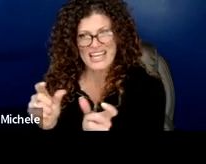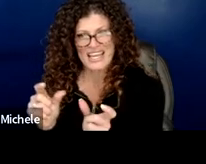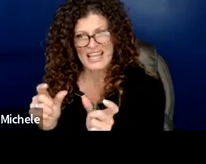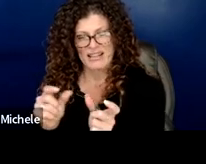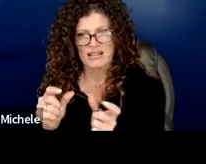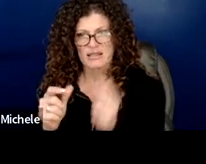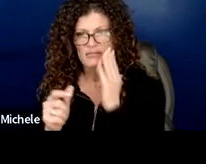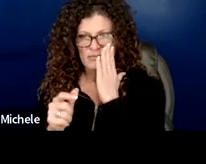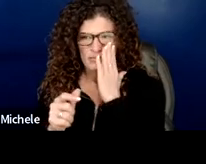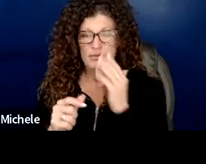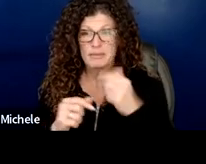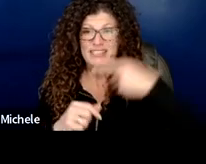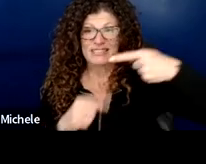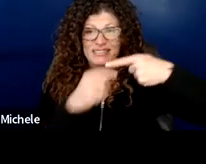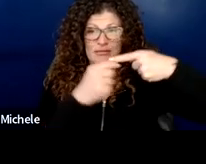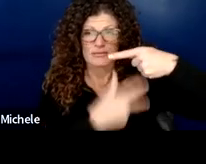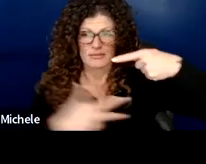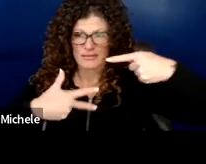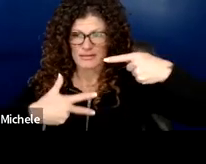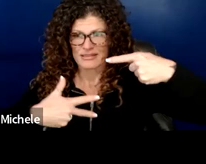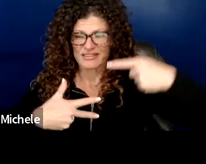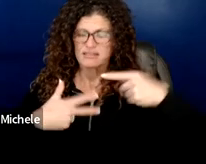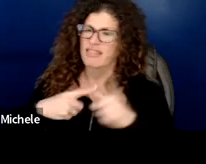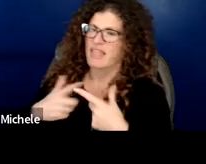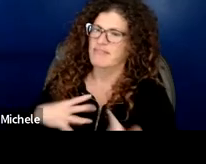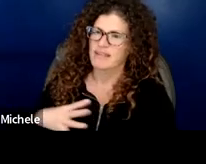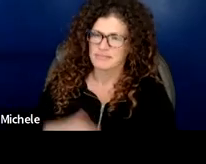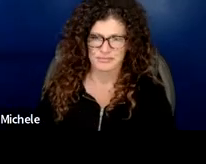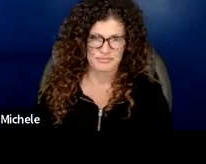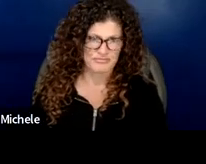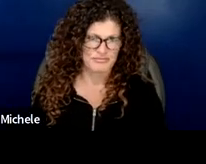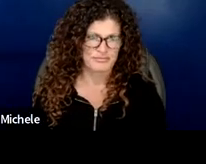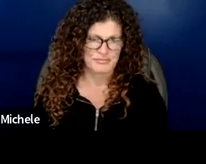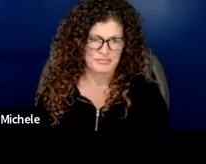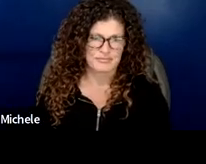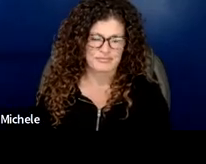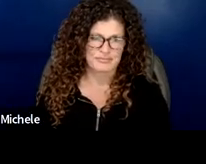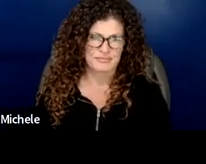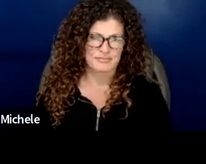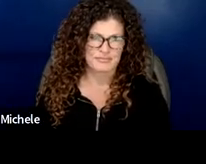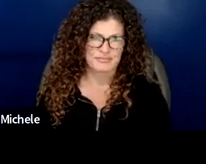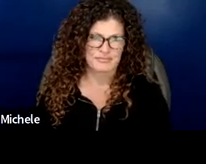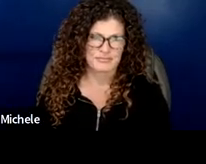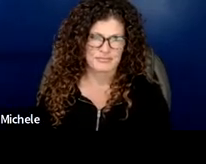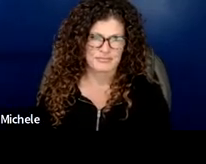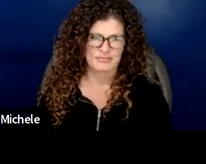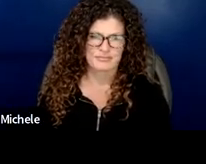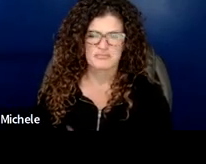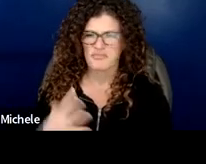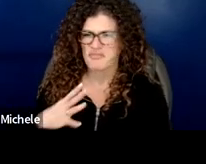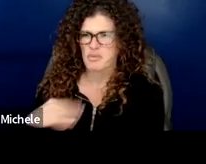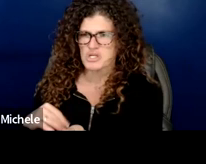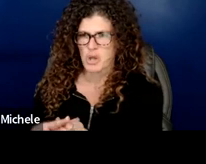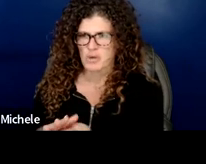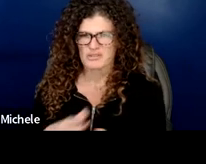then you have everything piece then i would read it like that yes thank you yeah okay thank you so so can we go ahead and note that i don't